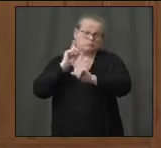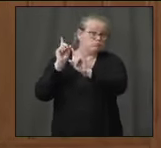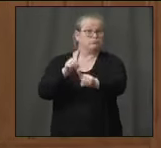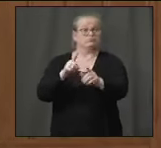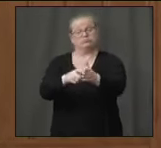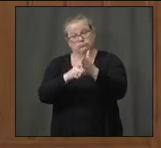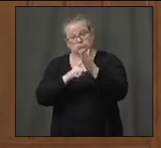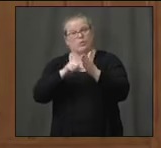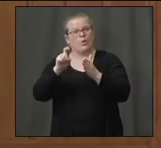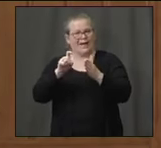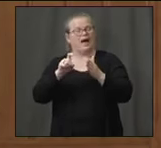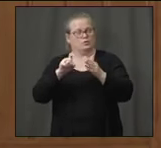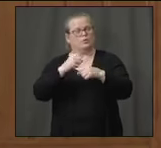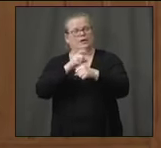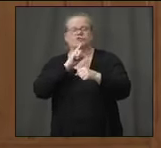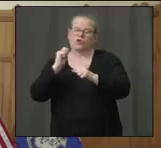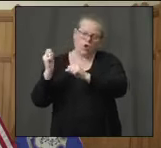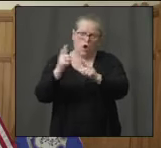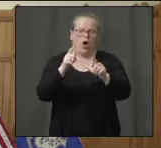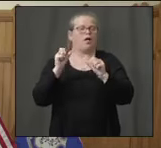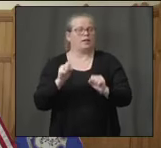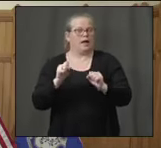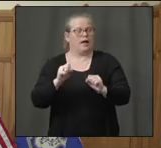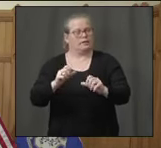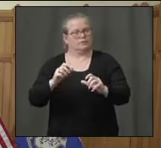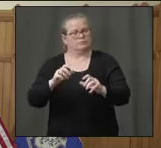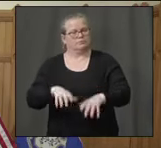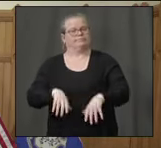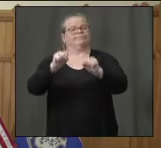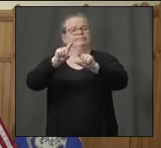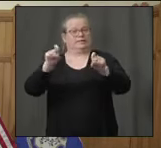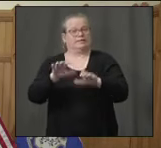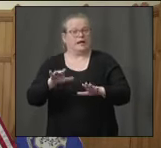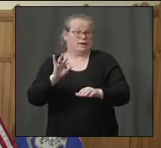absolutely necessary. We'll move on next to the Hartford Courant.